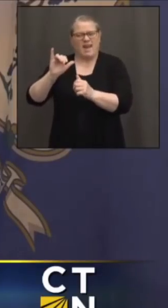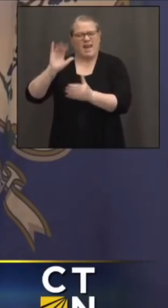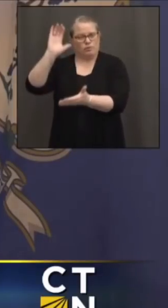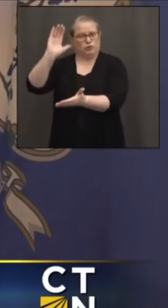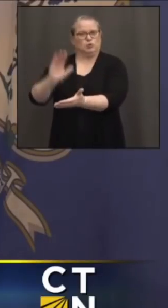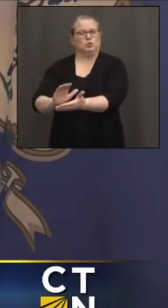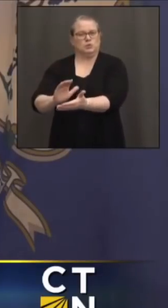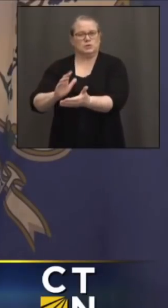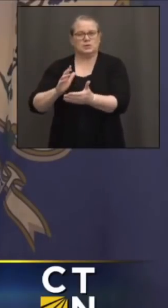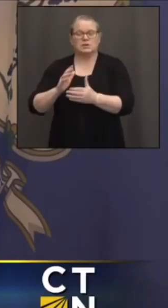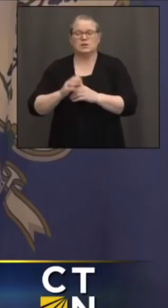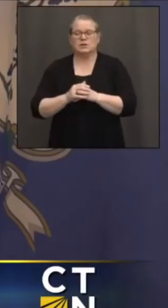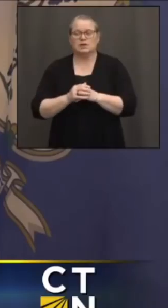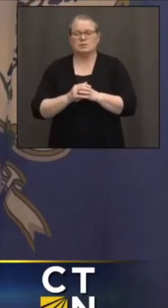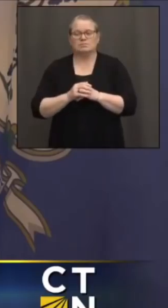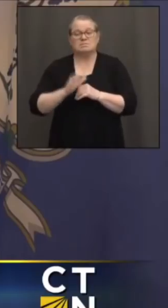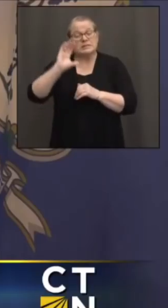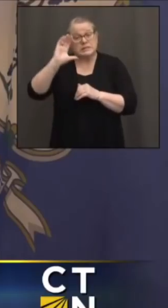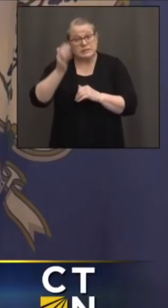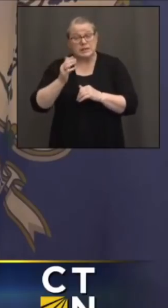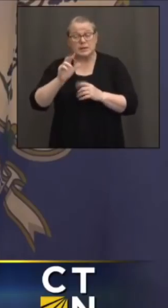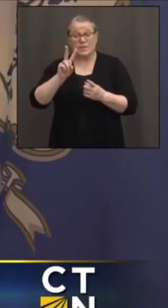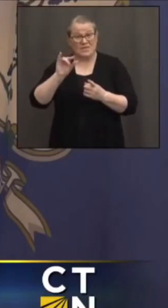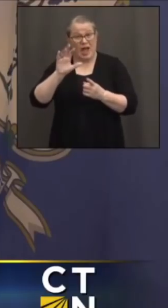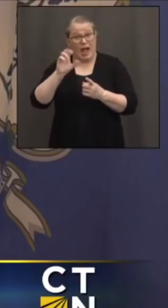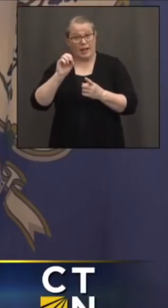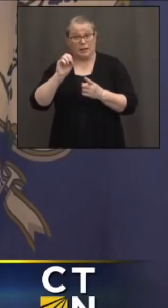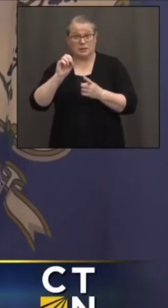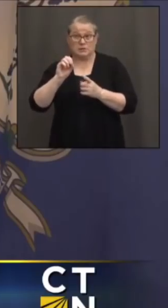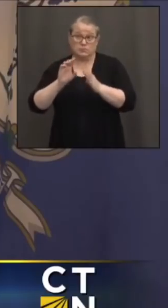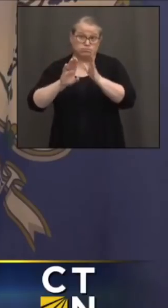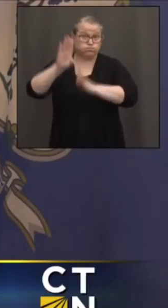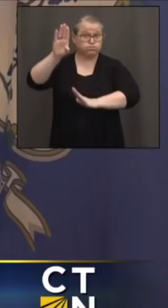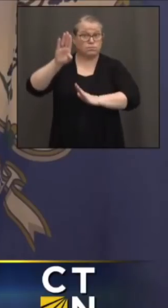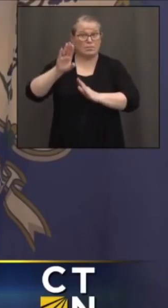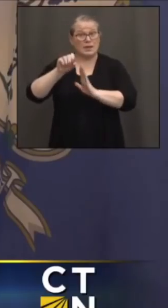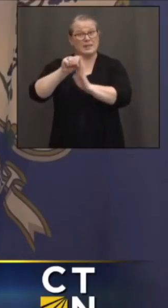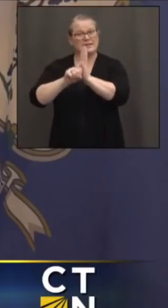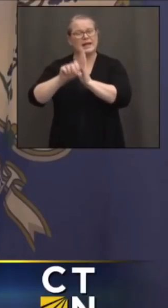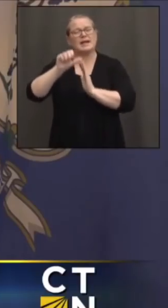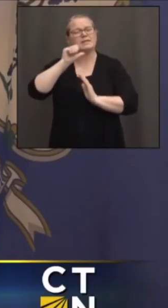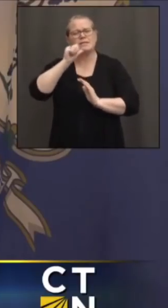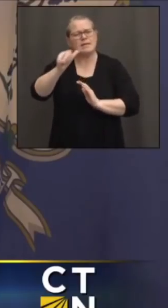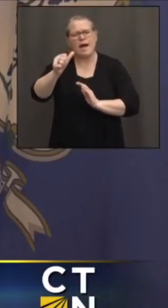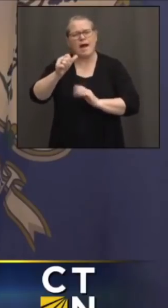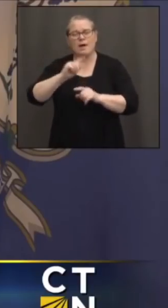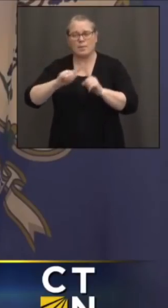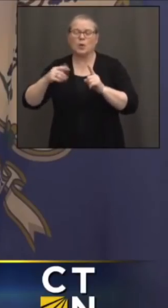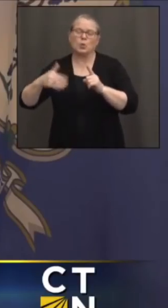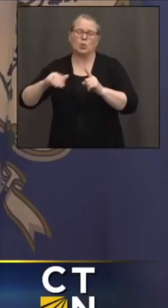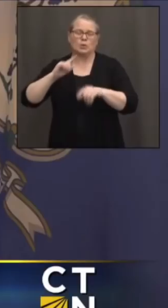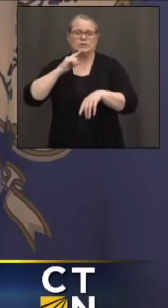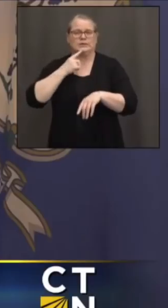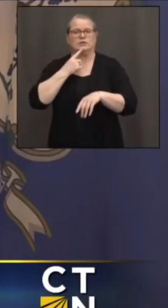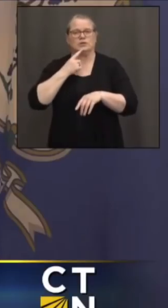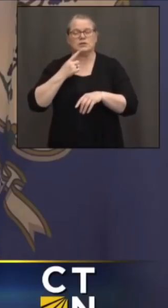necessarily around the state or around the country, but it's something we take very seriously. I know what it means to a community.